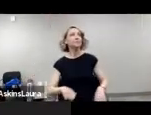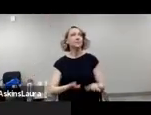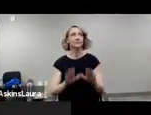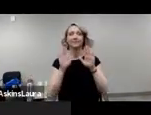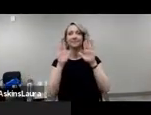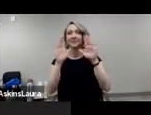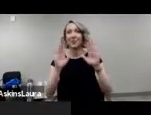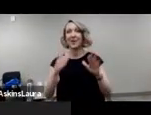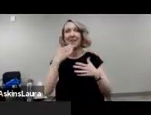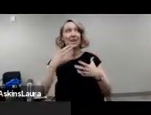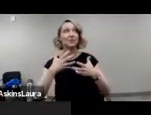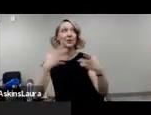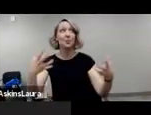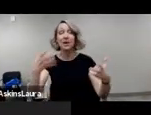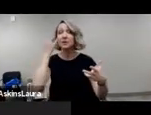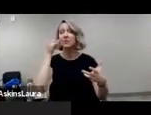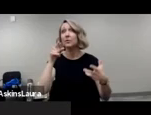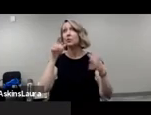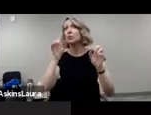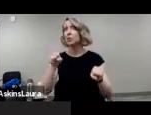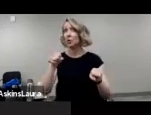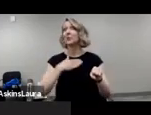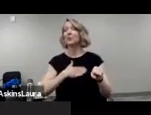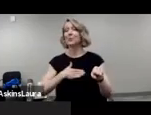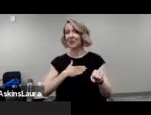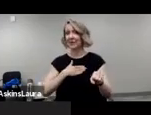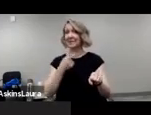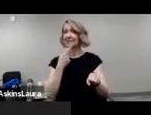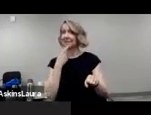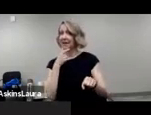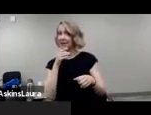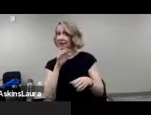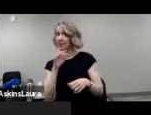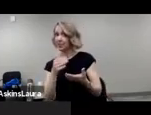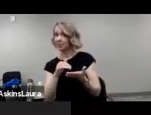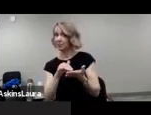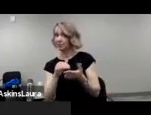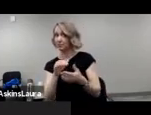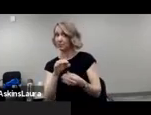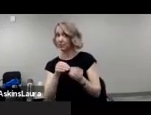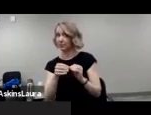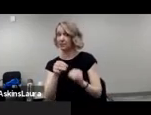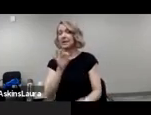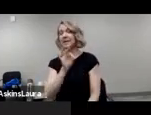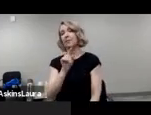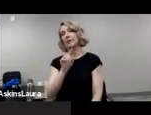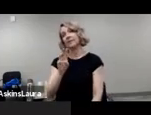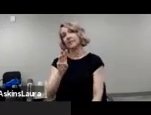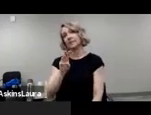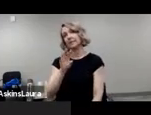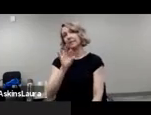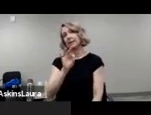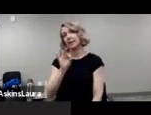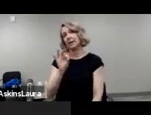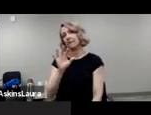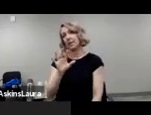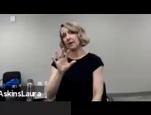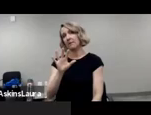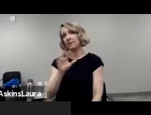If you wouldn't mind repeating that phone number again? Yes. 916-995